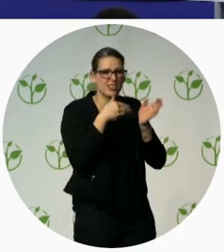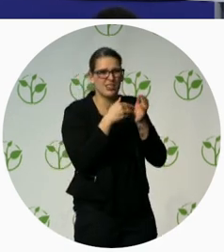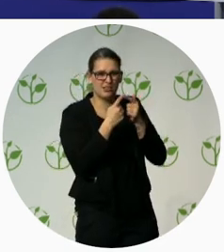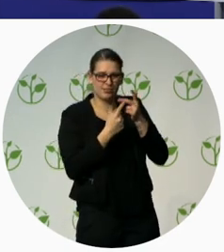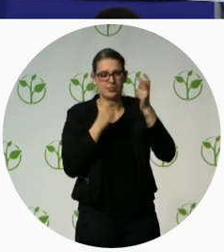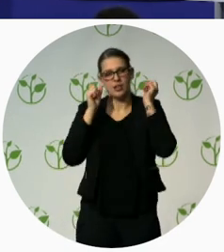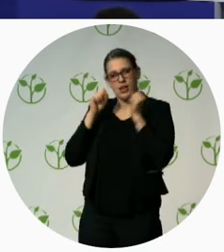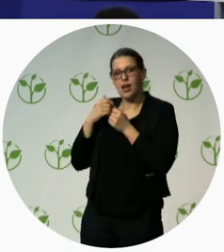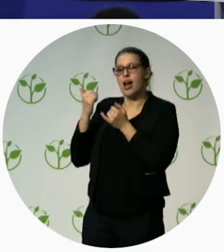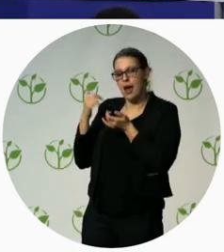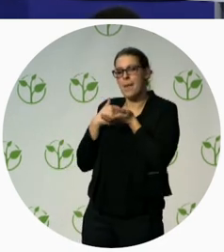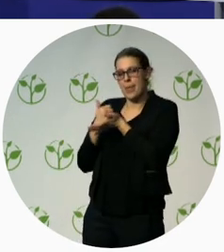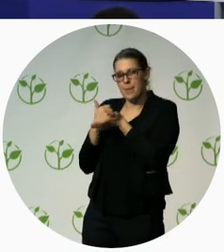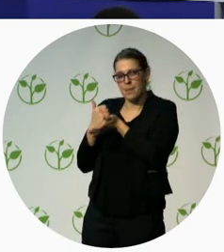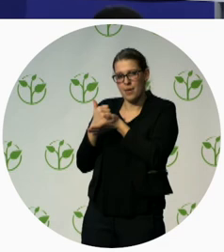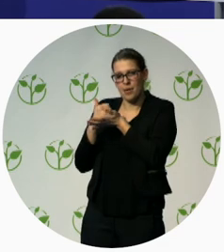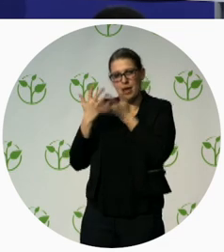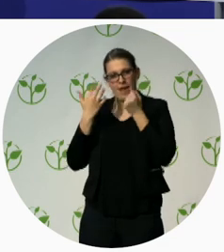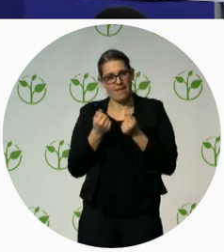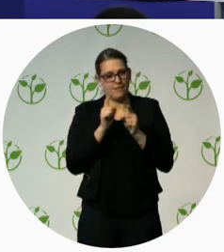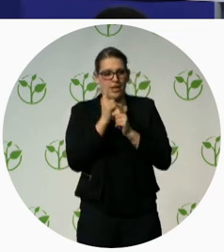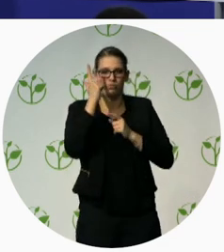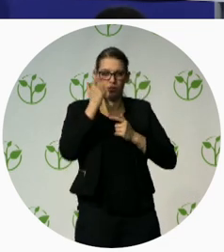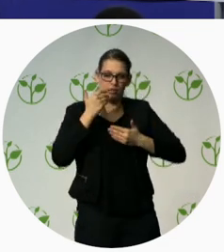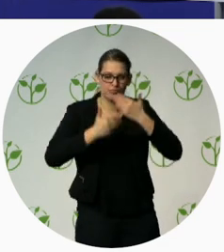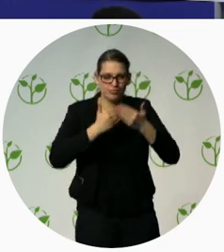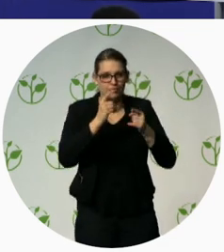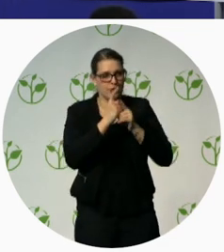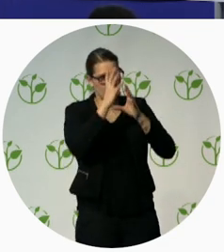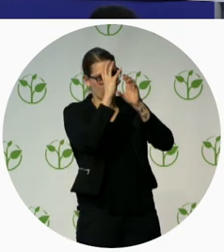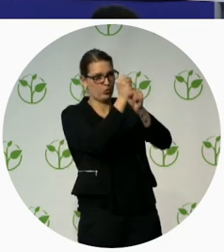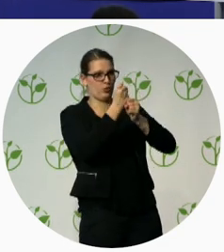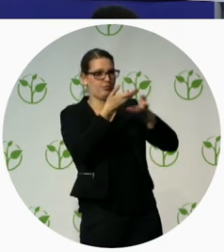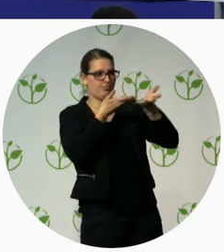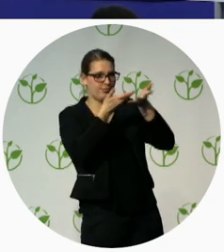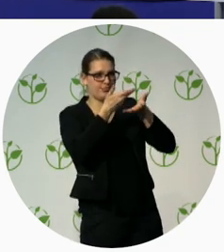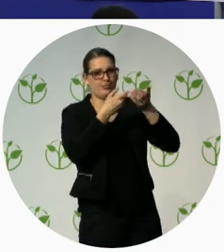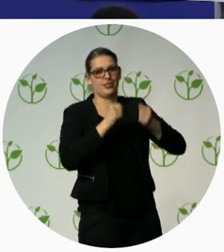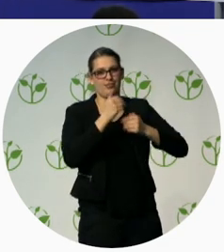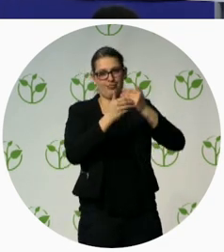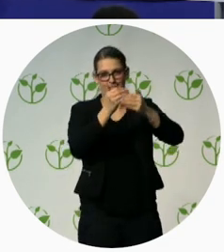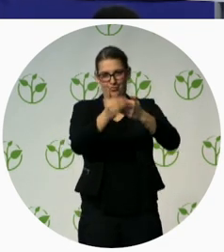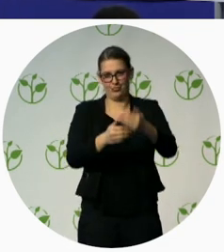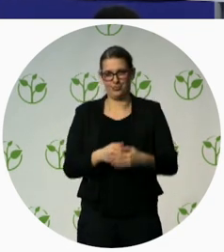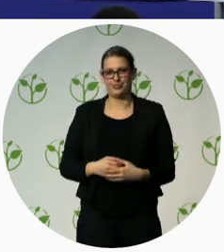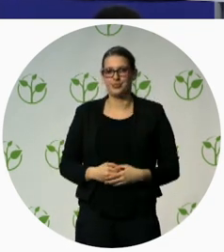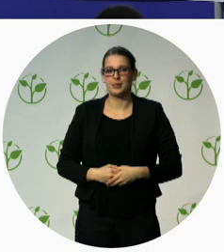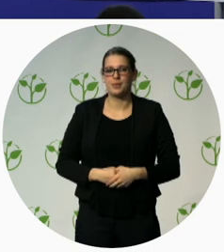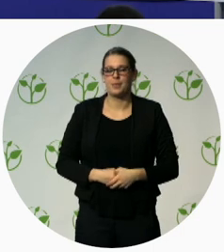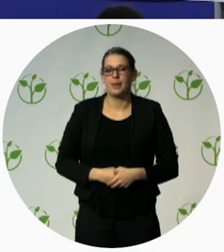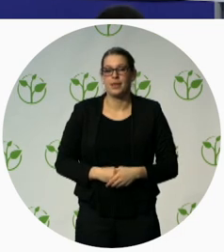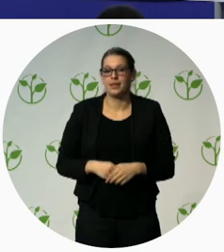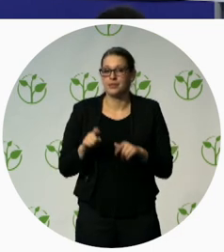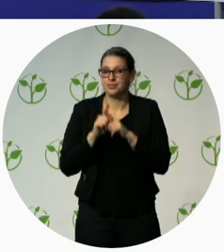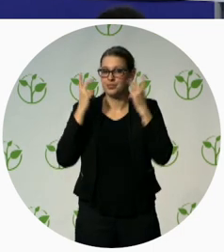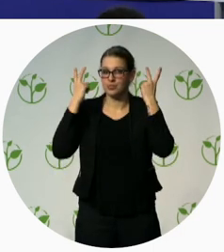It is all about accessibility for people with disabilities to the medical care. We also heard of